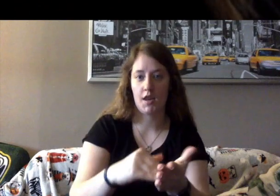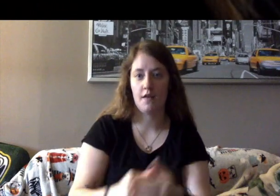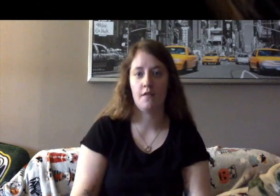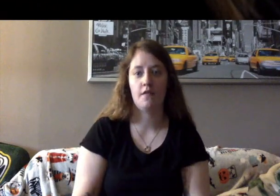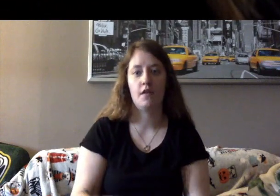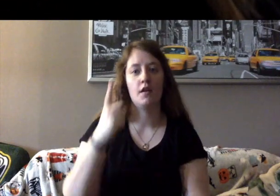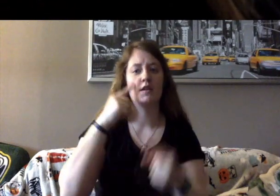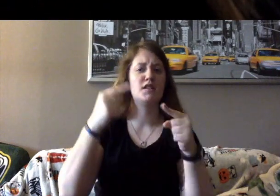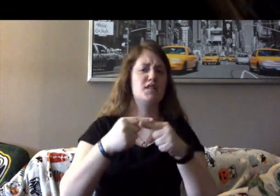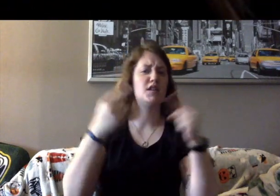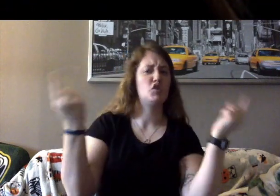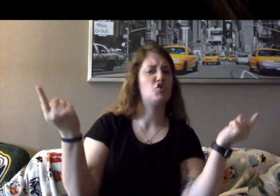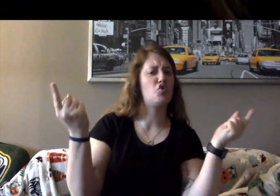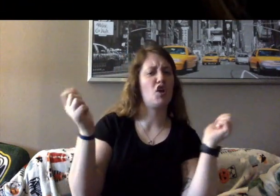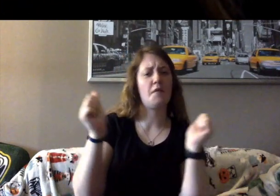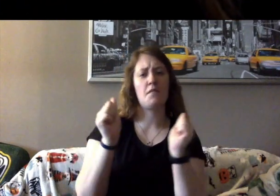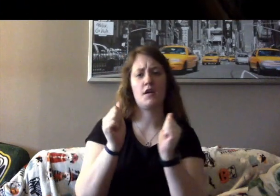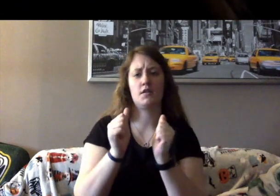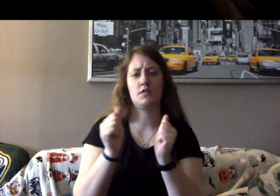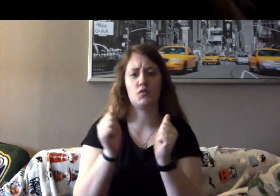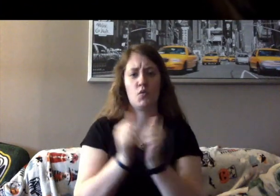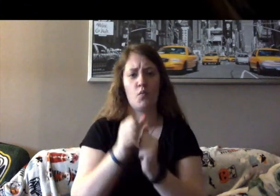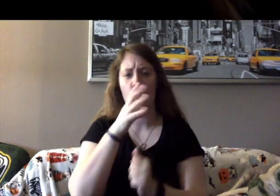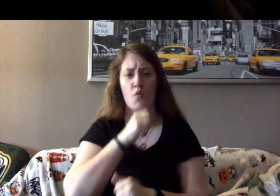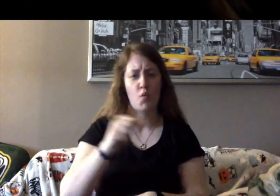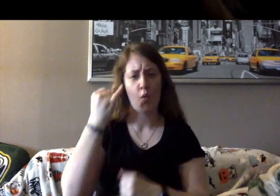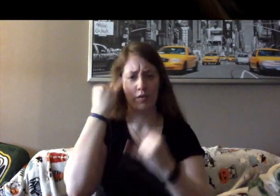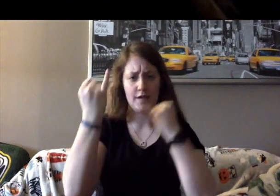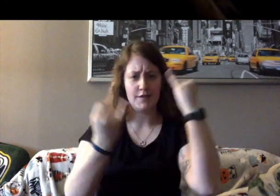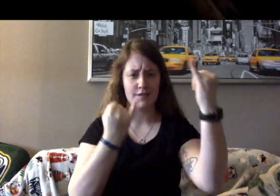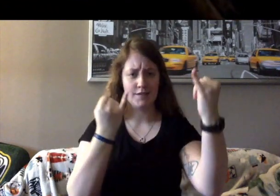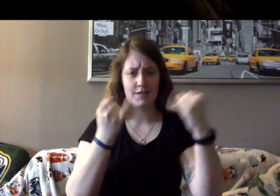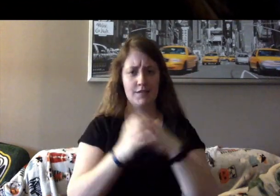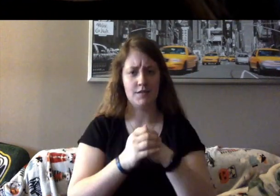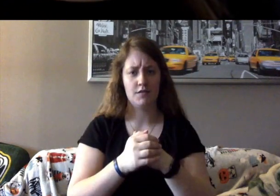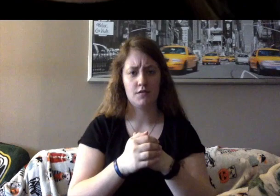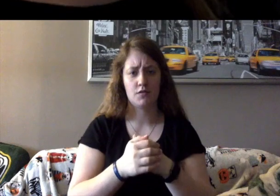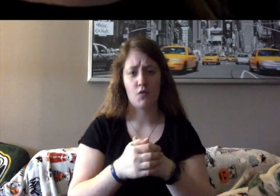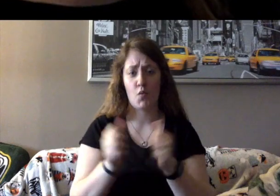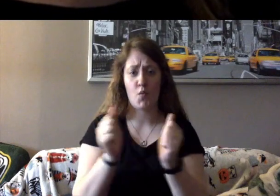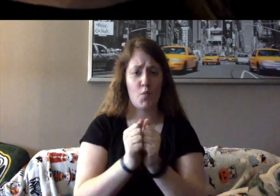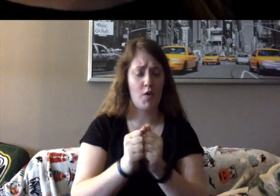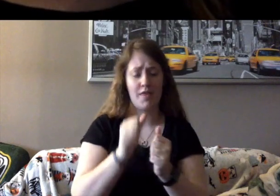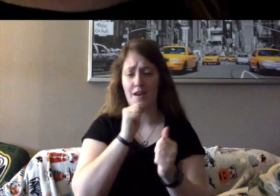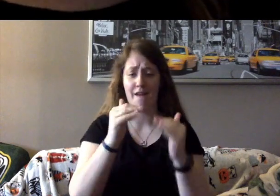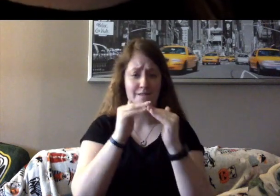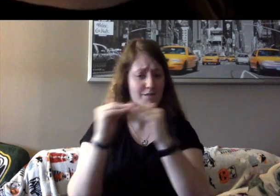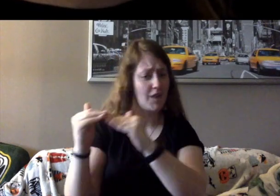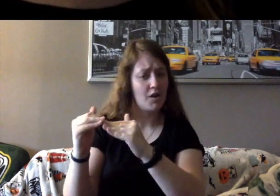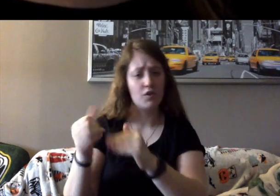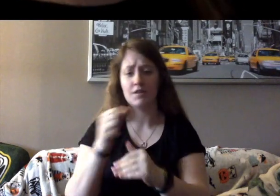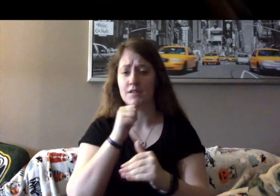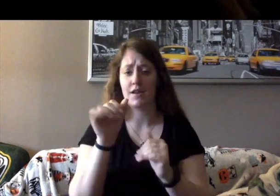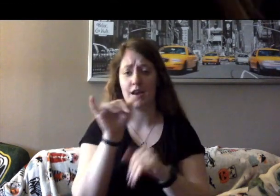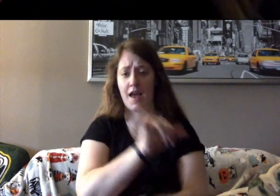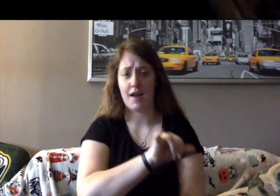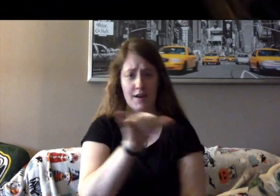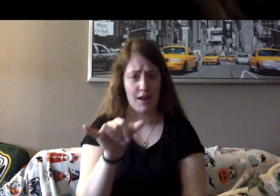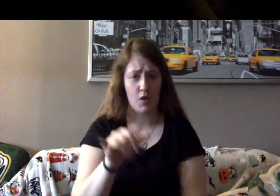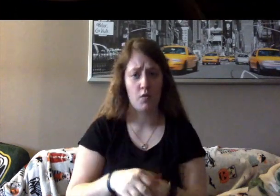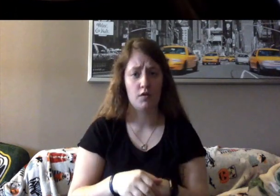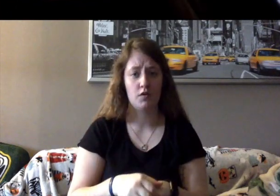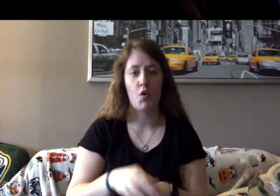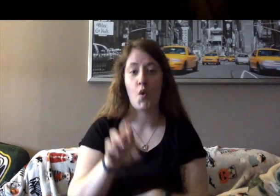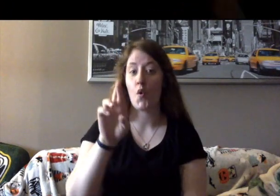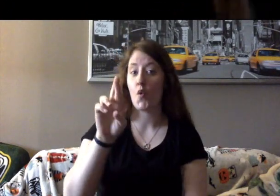Disagreement with creaky old ideas, with unfairness, with inequality. Ruth has disagreed,